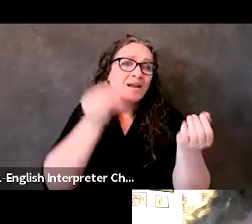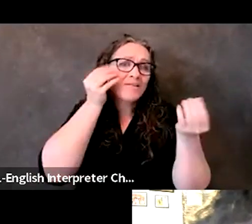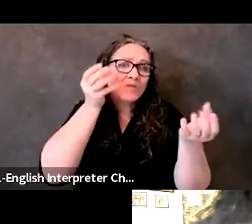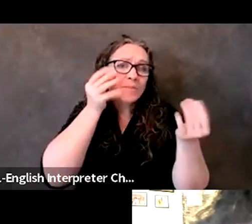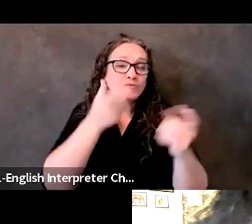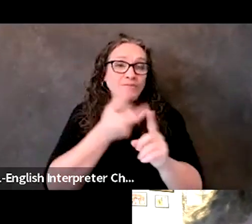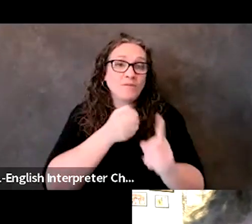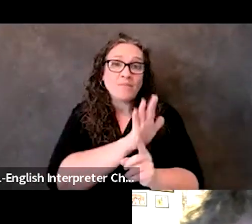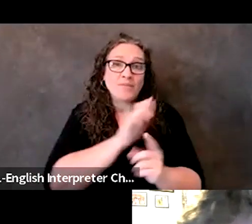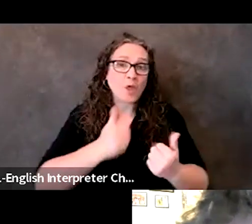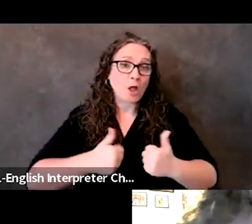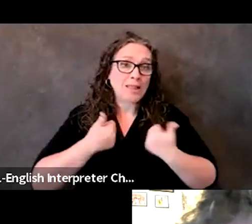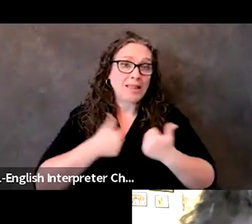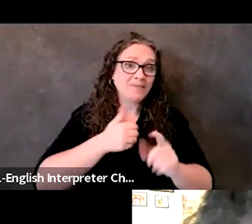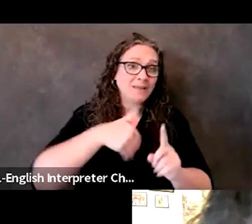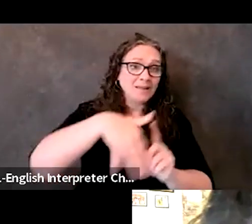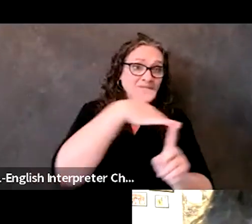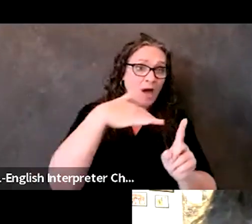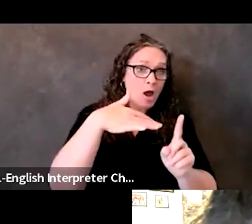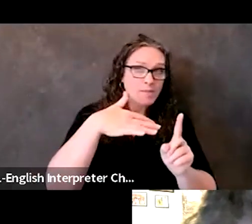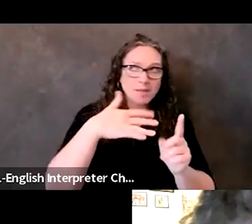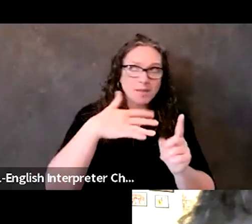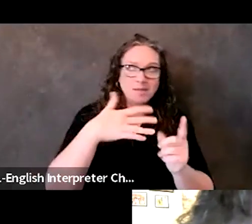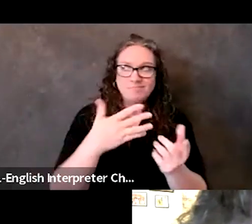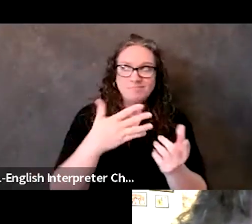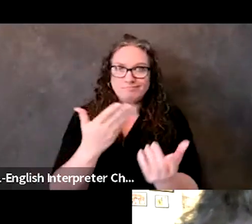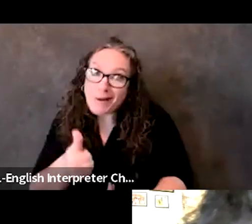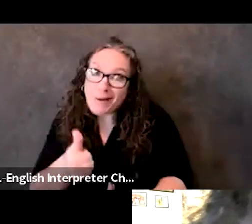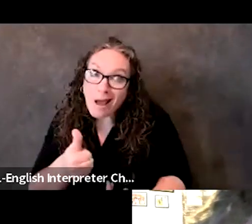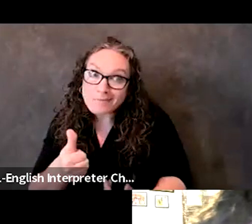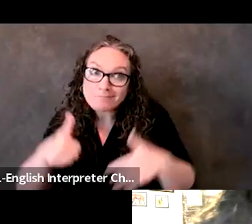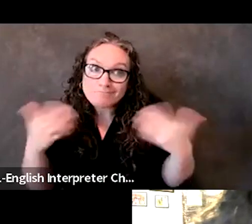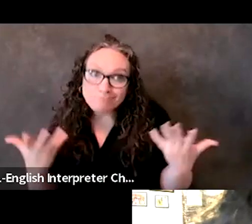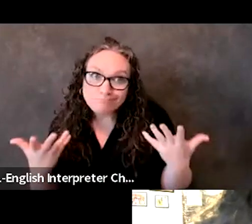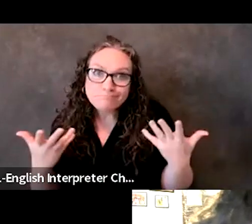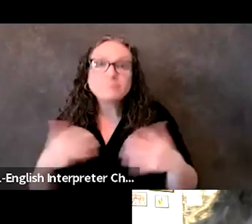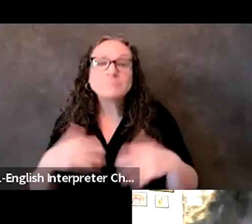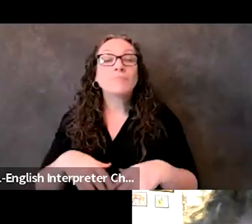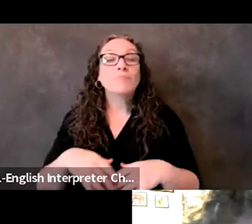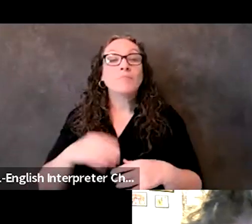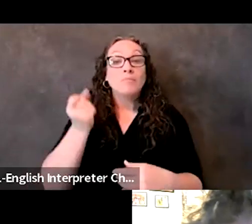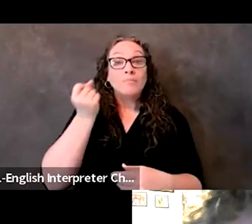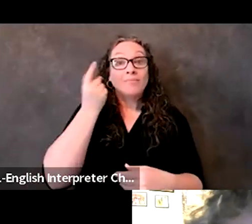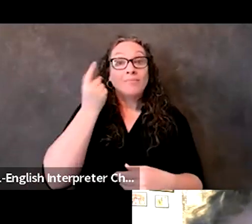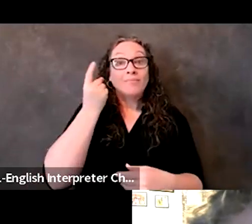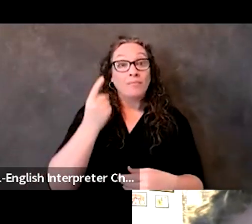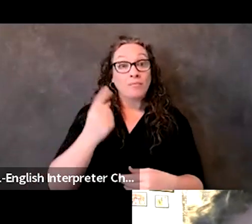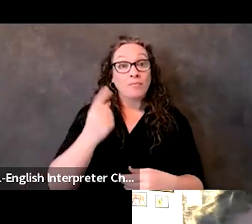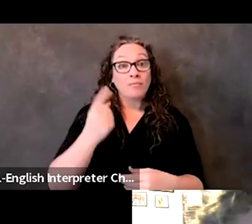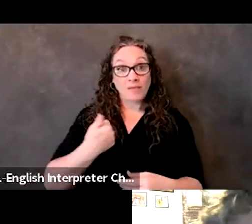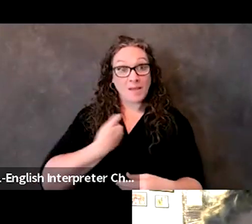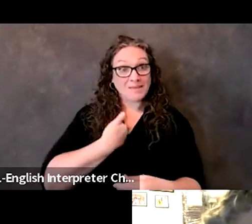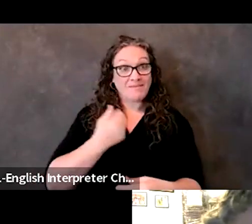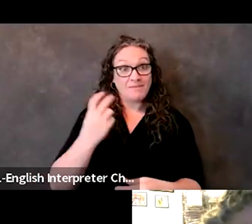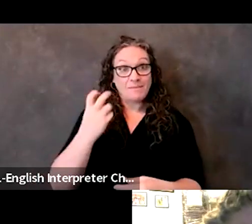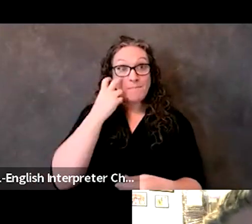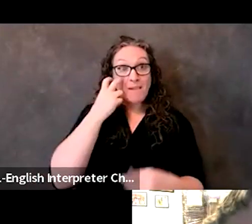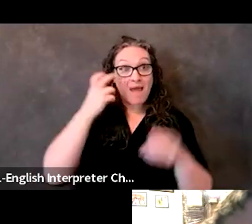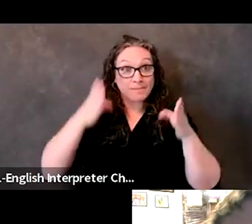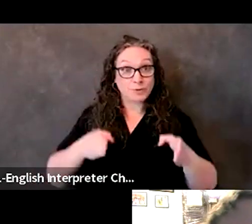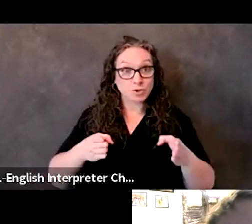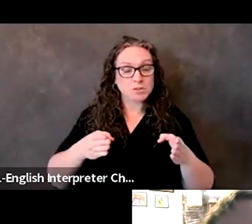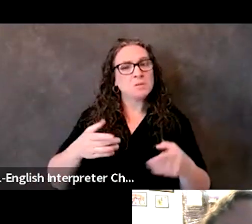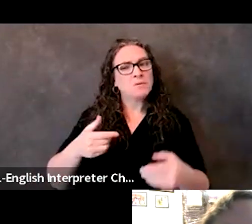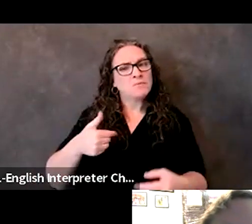their own living situations or they may not. As a blind person, I too have